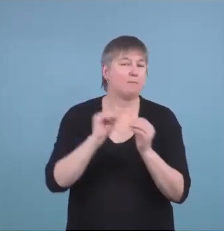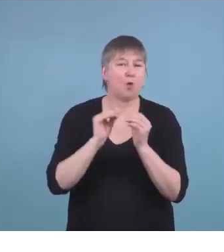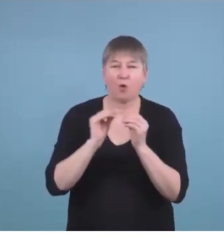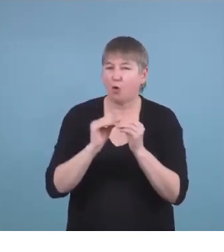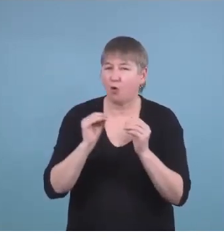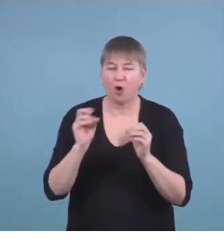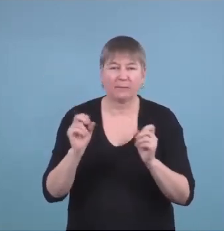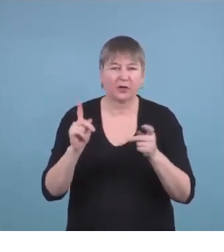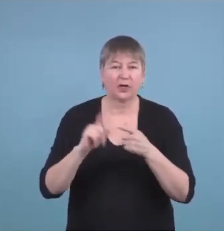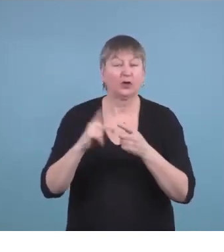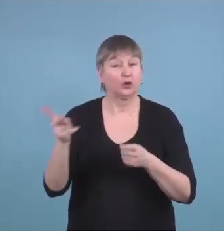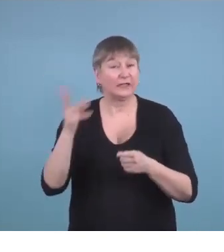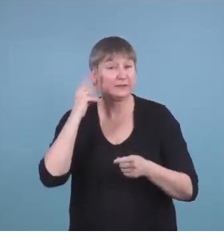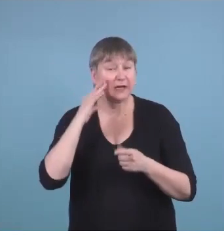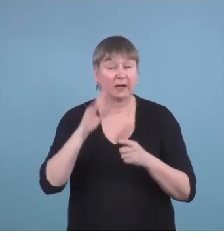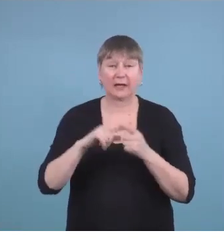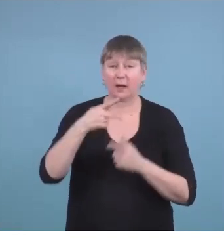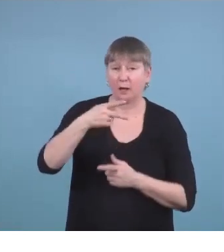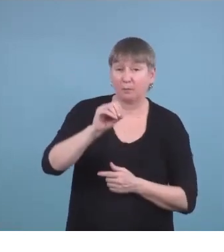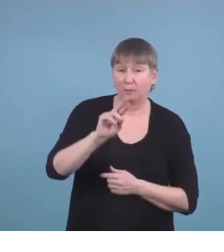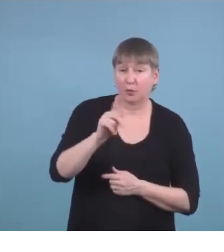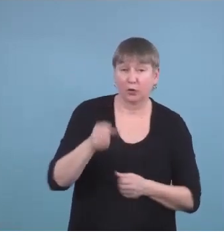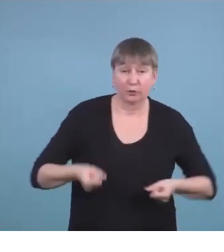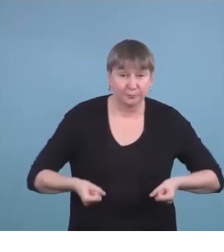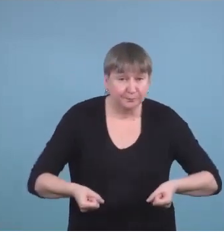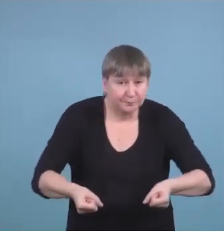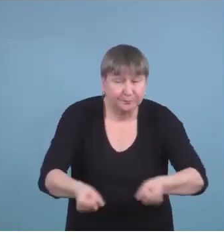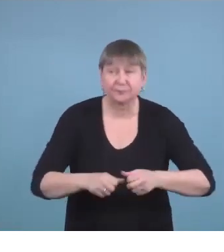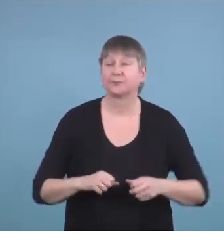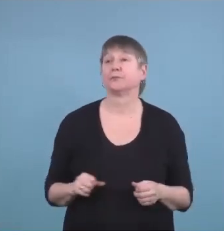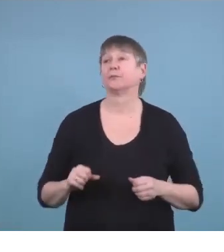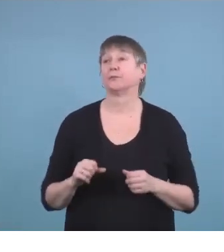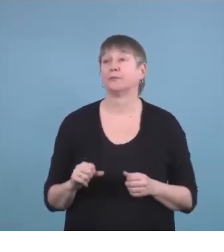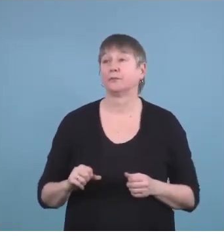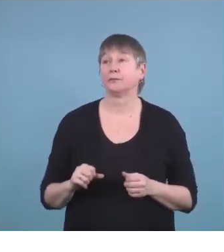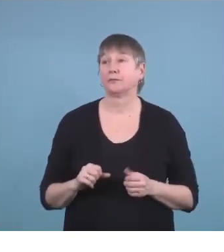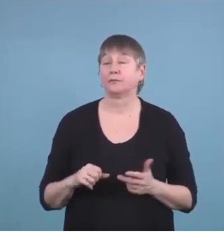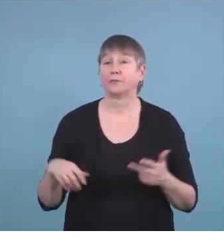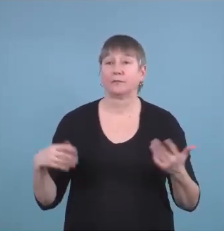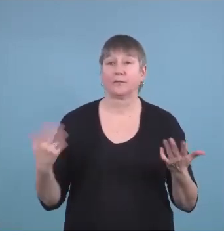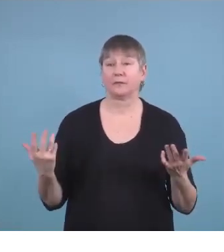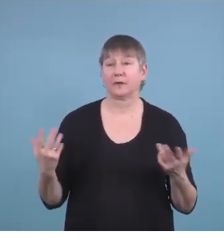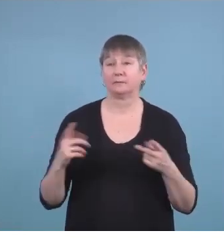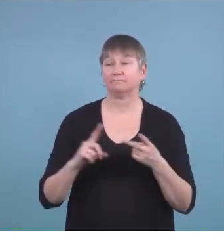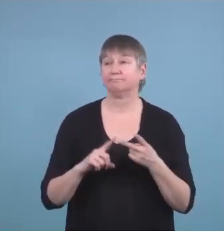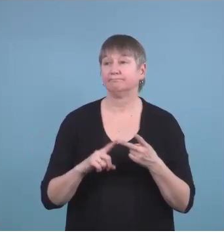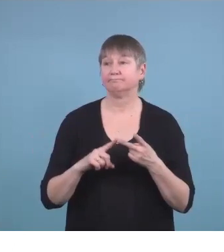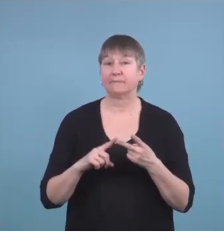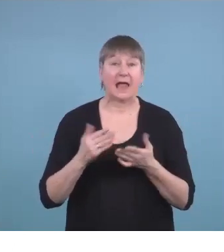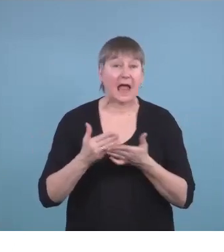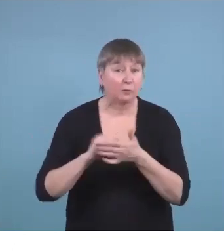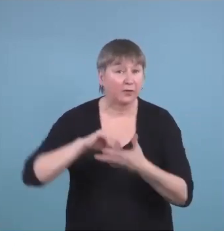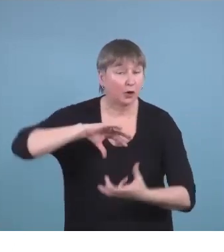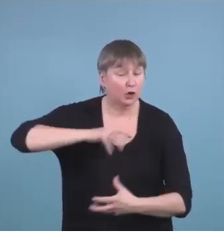being porters like in a hospital they could experience helping in the laundry taking